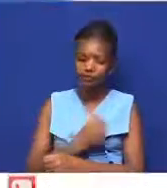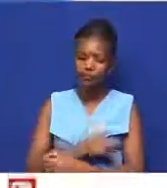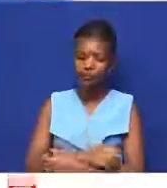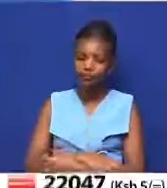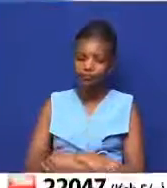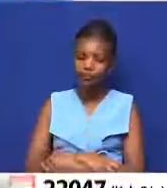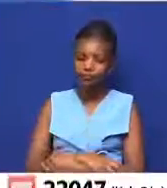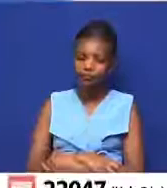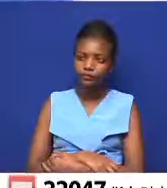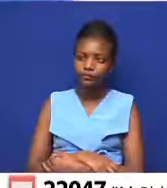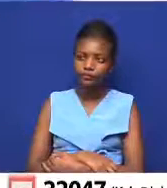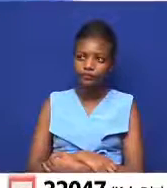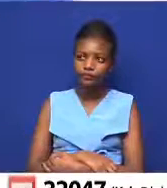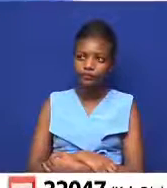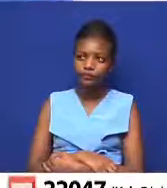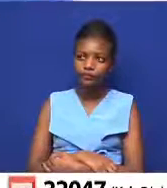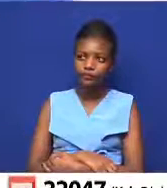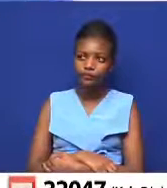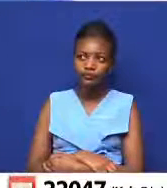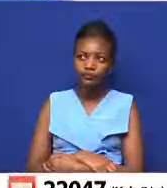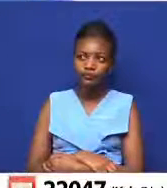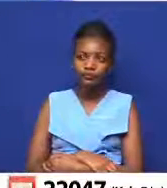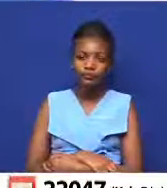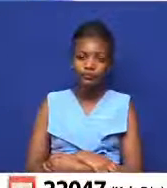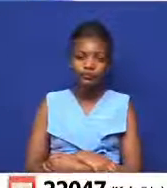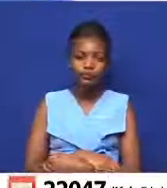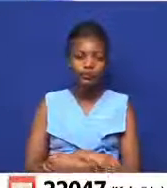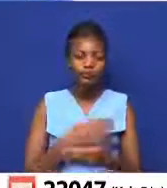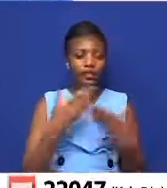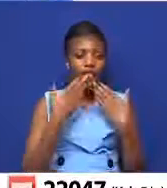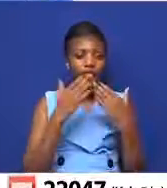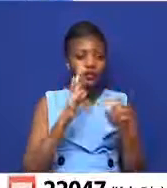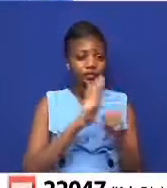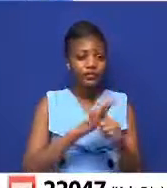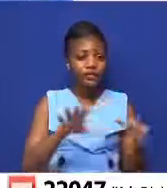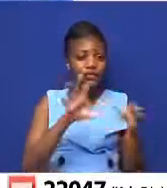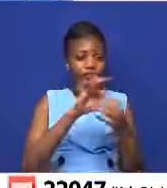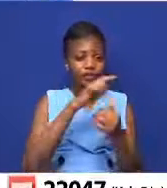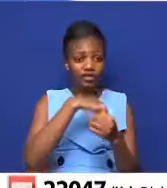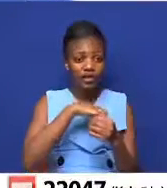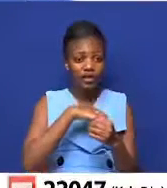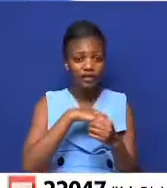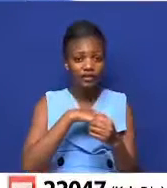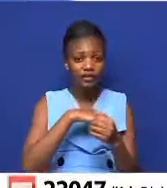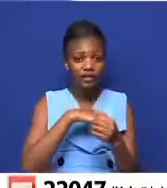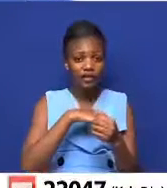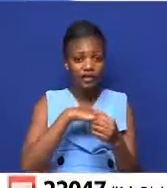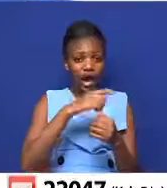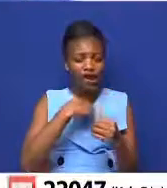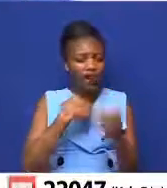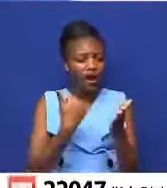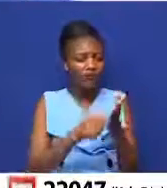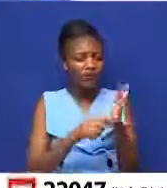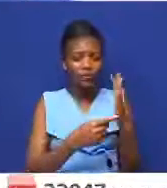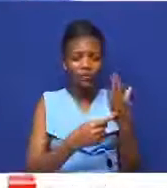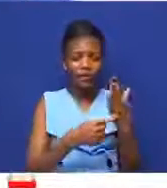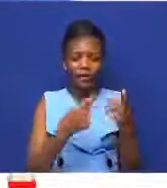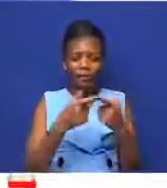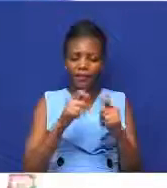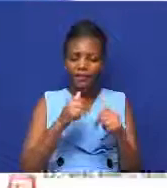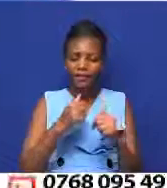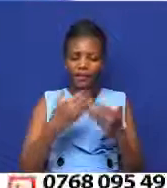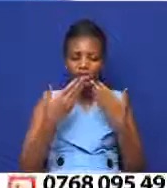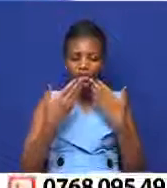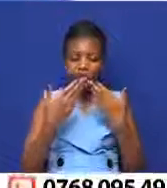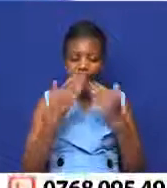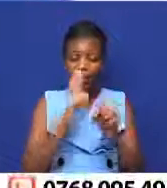All right. Moses, thank you for joining us. Of course, we've seen some network issues right there. But thank you very much,